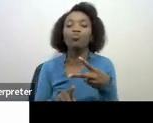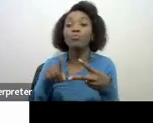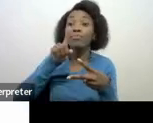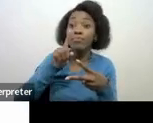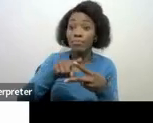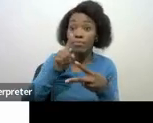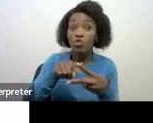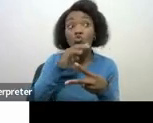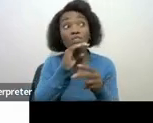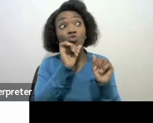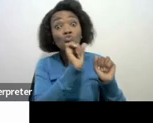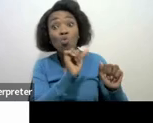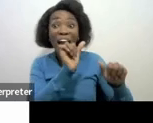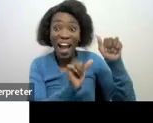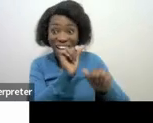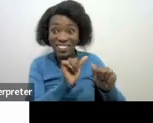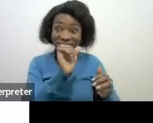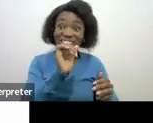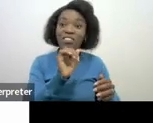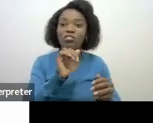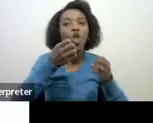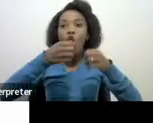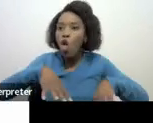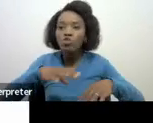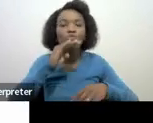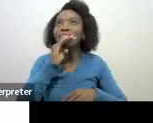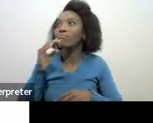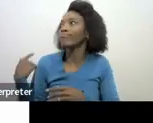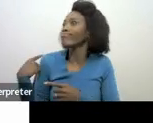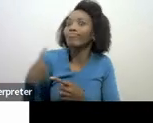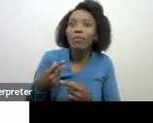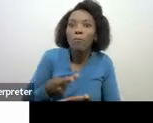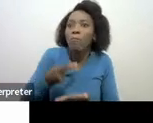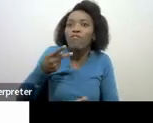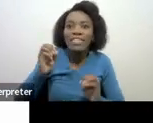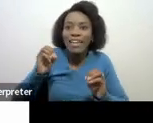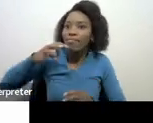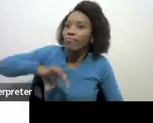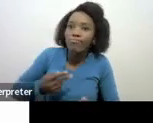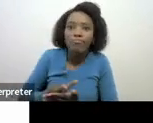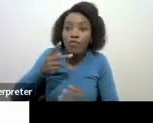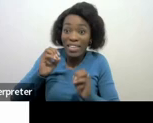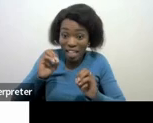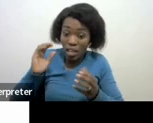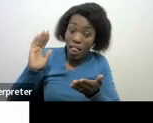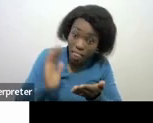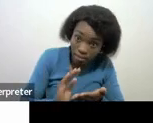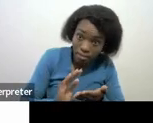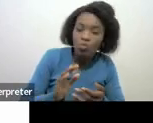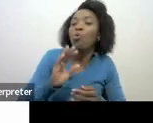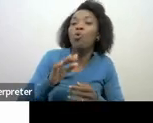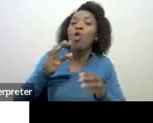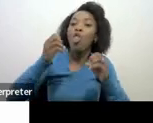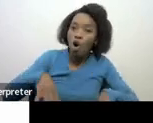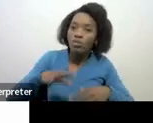your assessed loss if you had accumulated loss it must reduce that one or it must